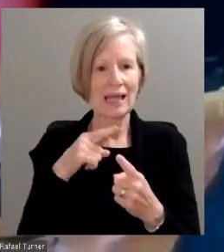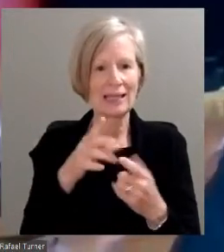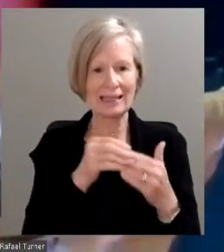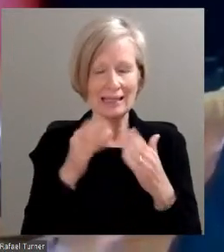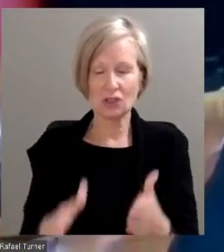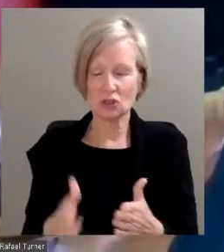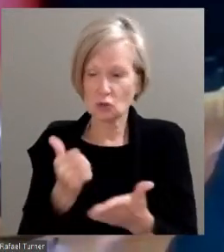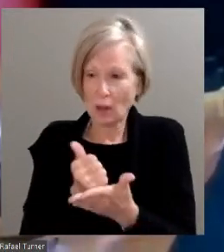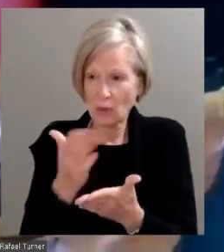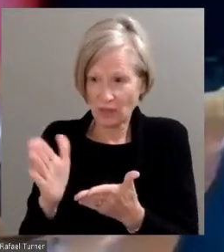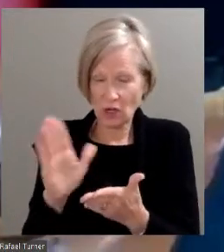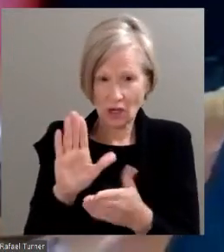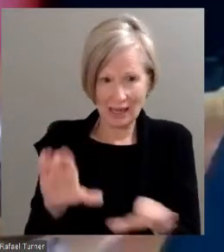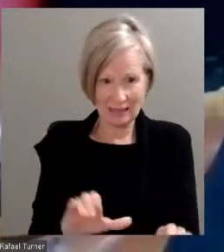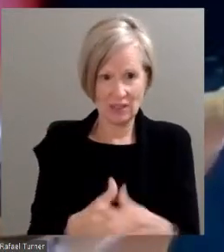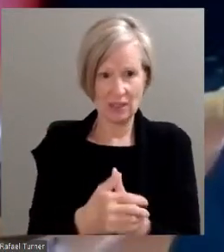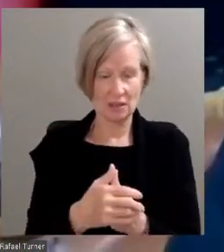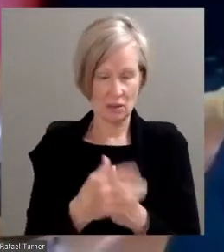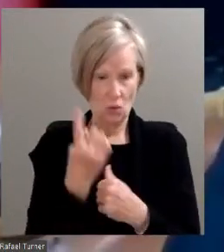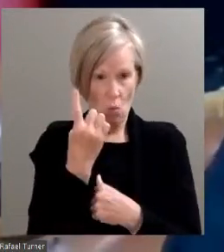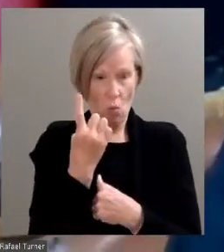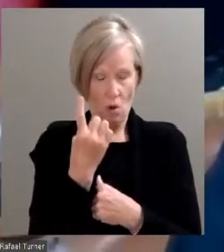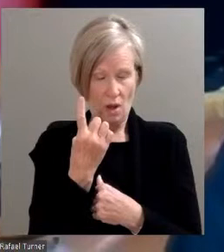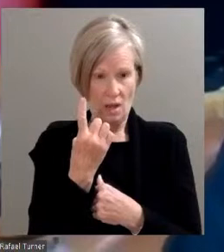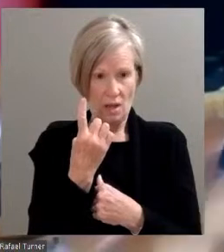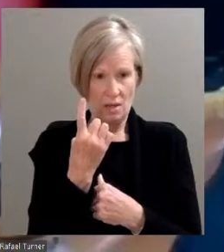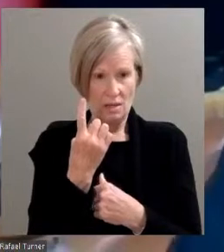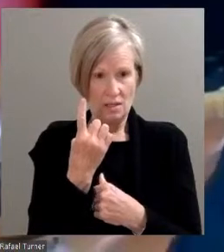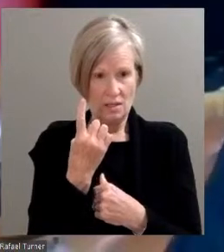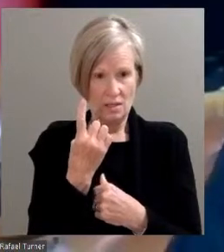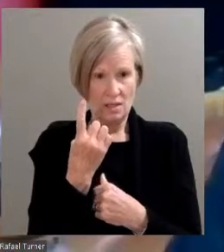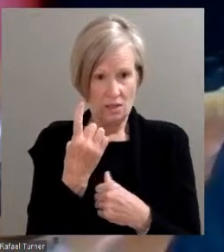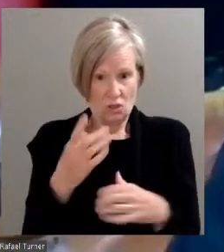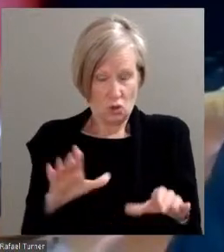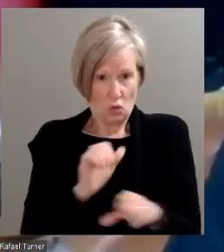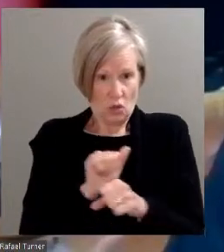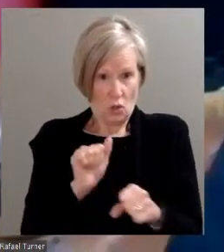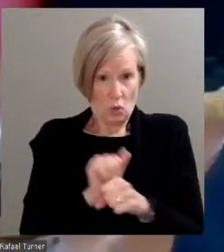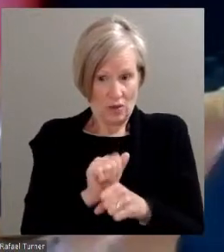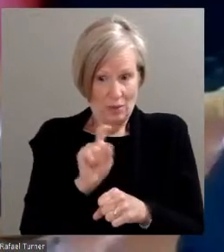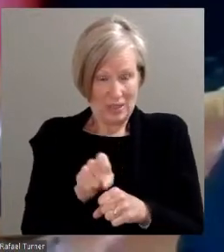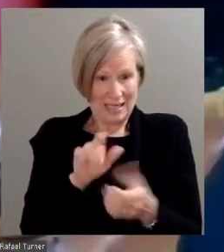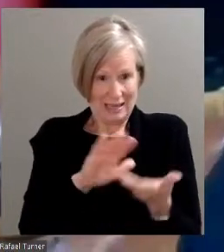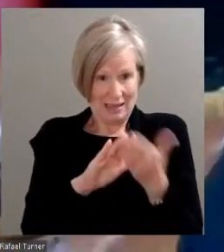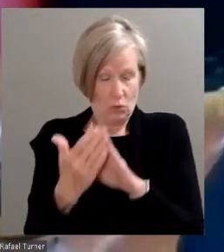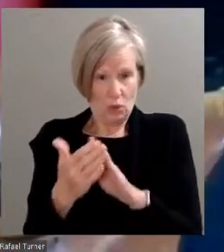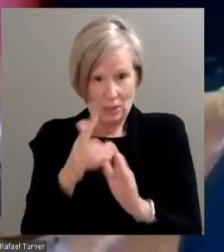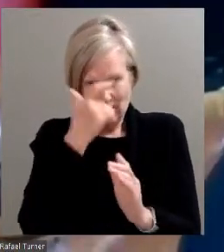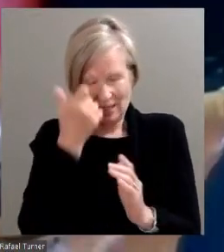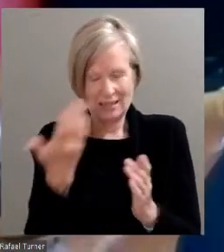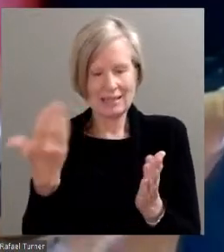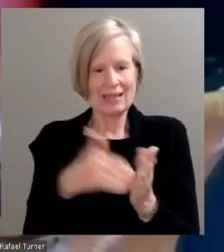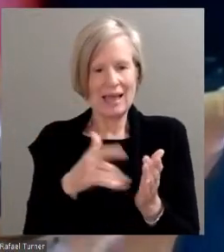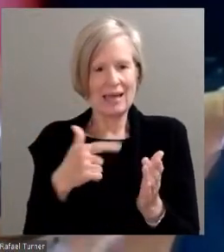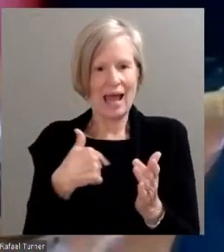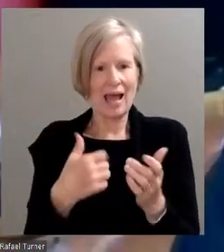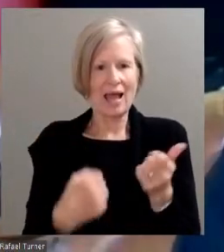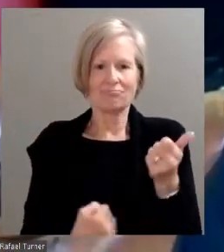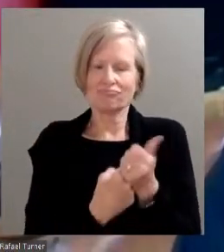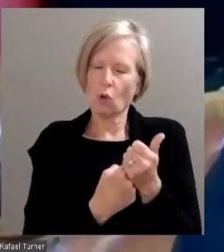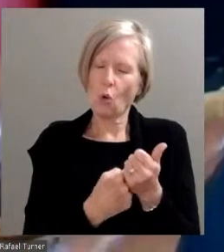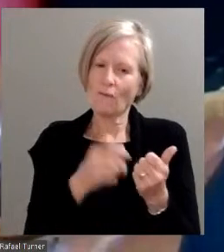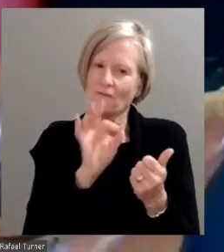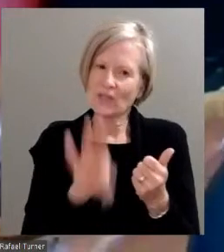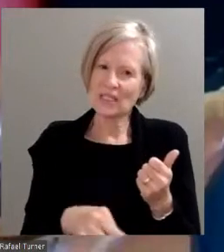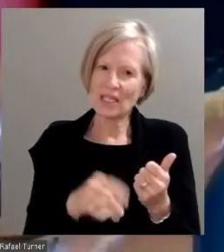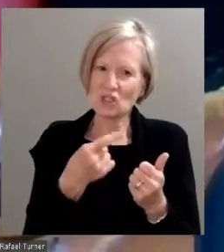that they're having in their community. One, just to do the work that's needed in community. Because again, I'm an advocate for Flint and Genesee